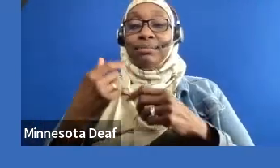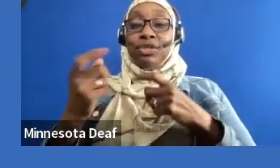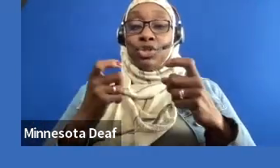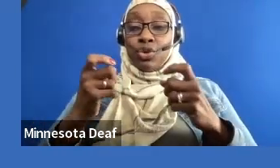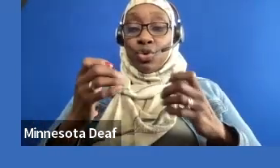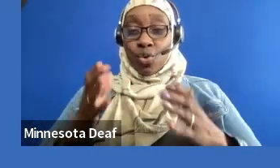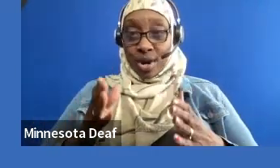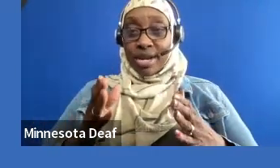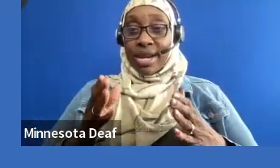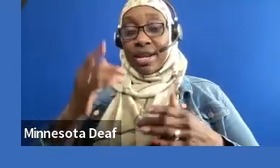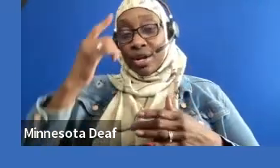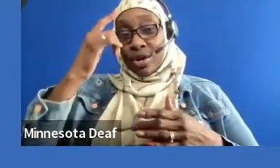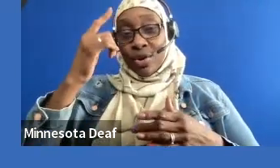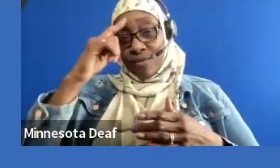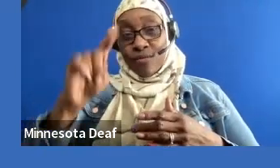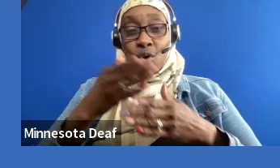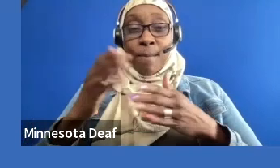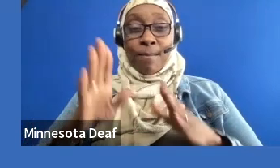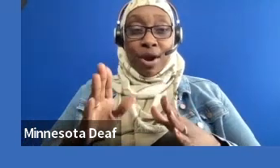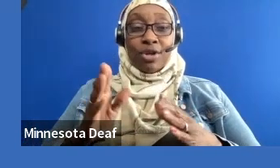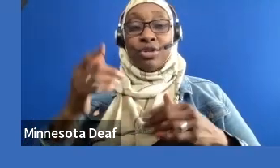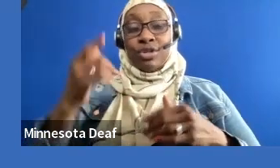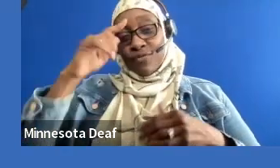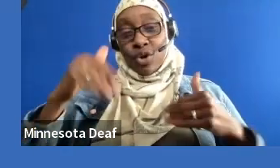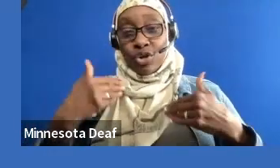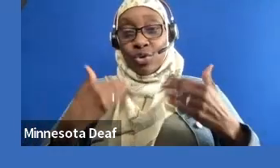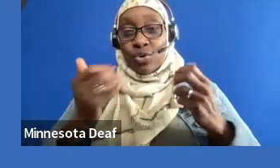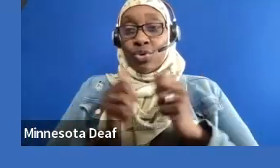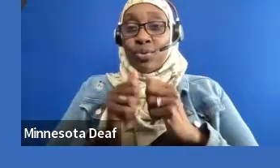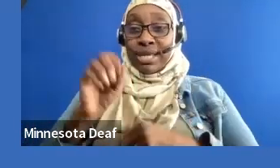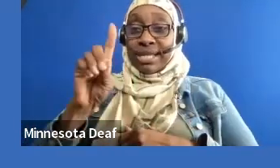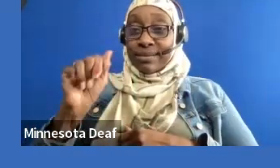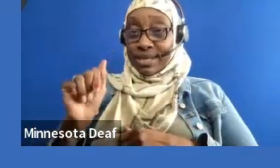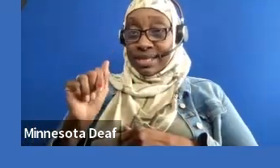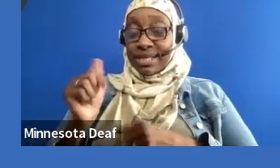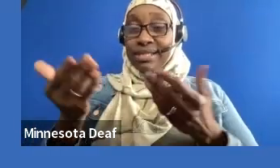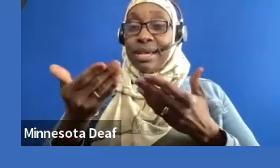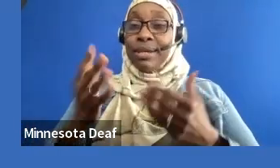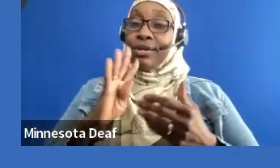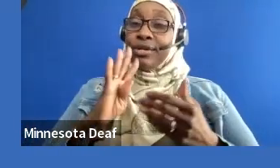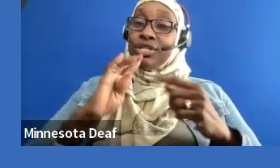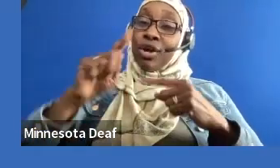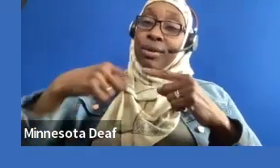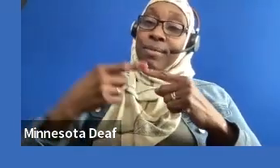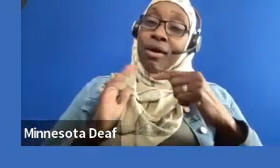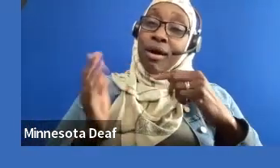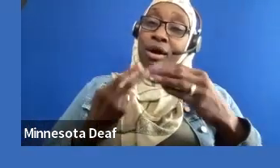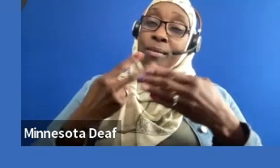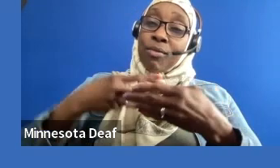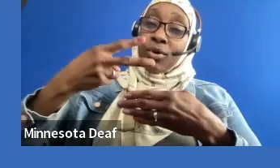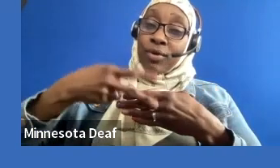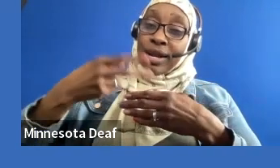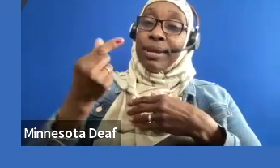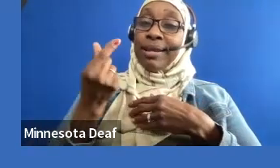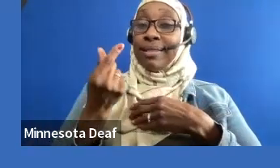little bit about Partners for Youth with Disabilities and what we do, our programs, a little bit about my experience there. So we'll get started with